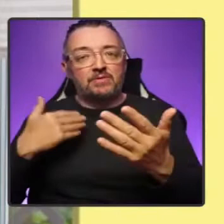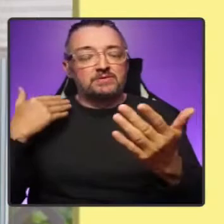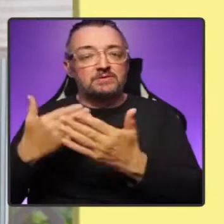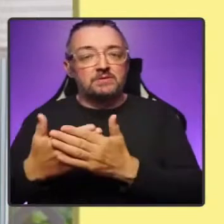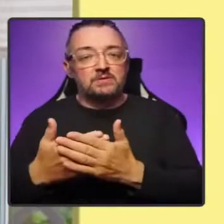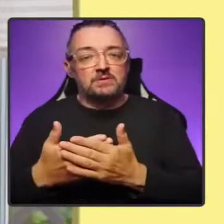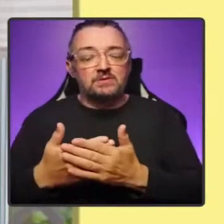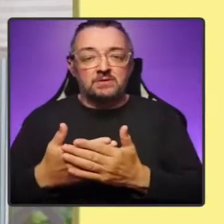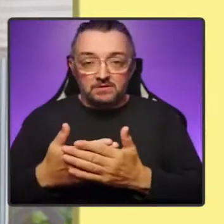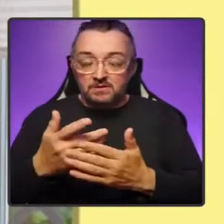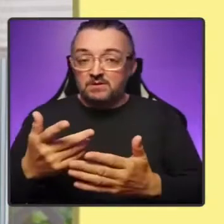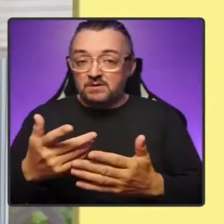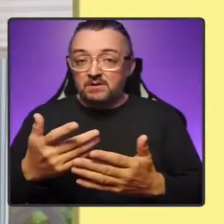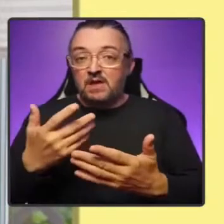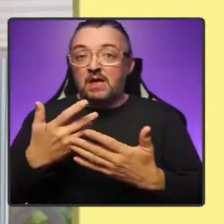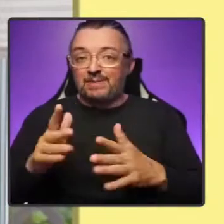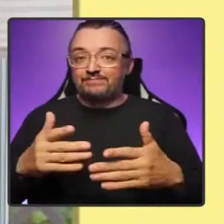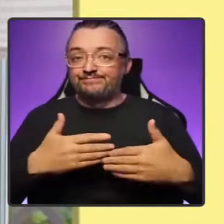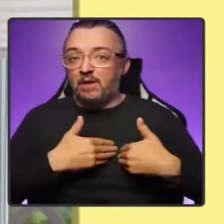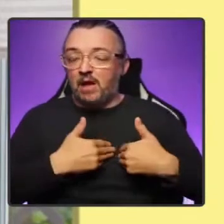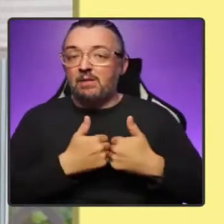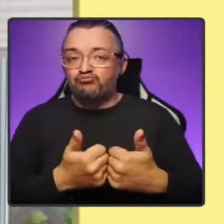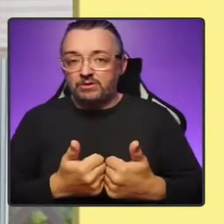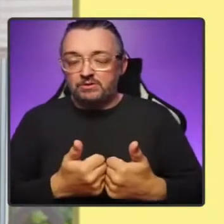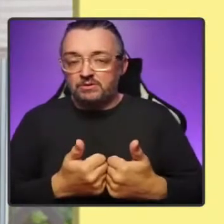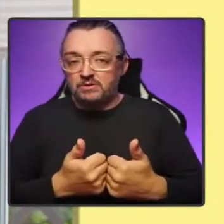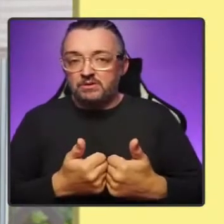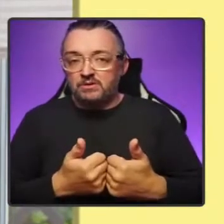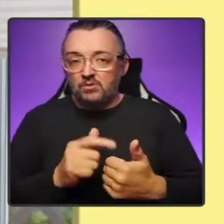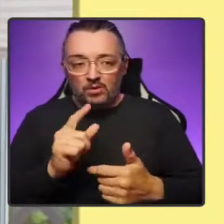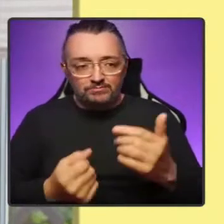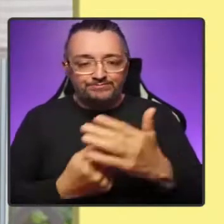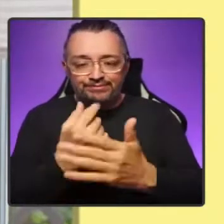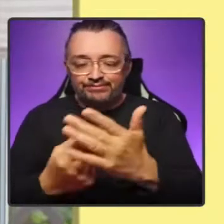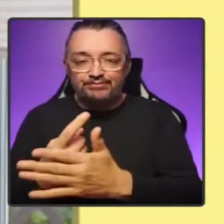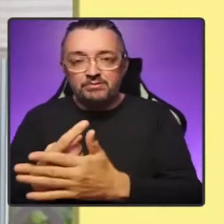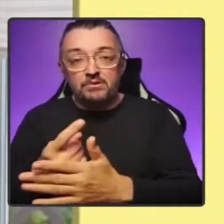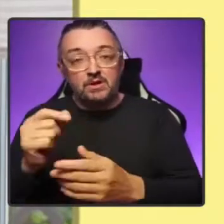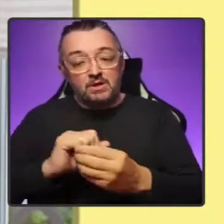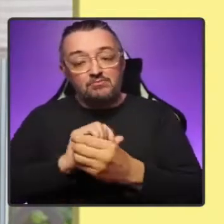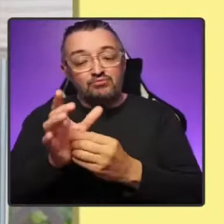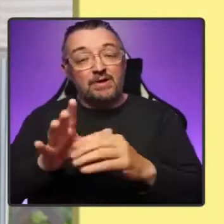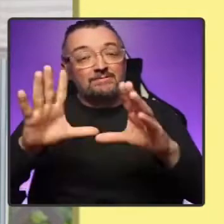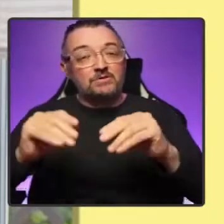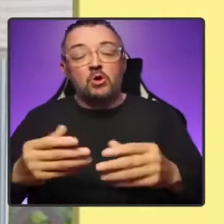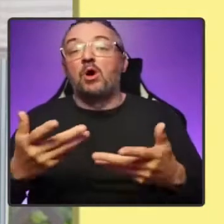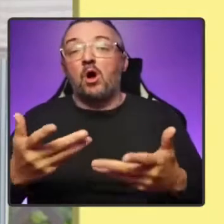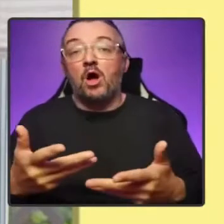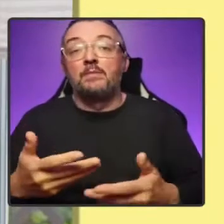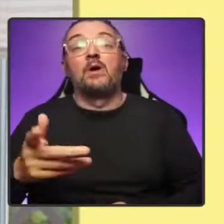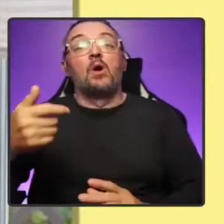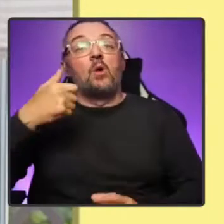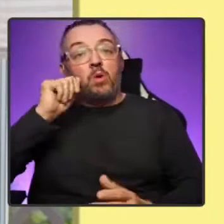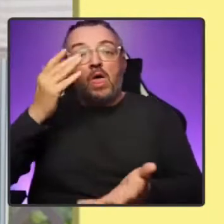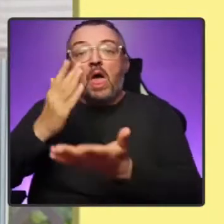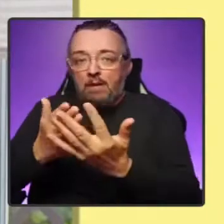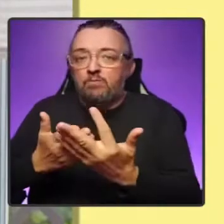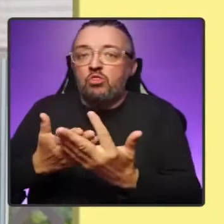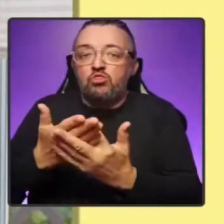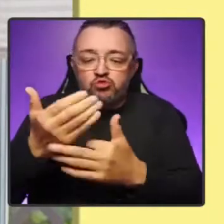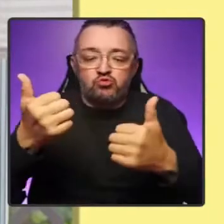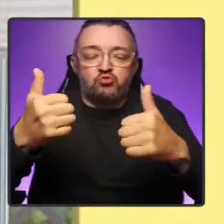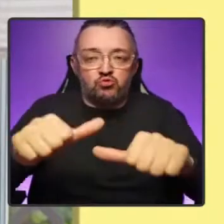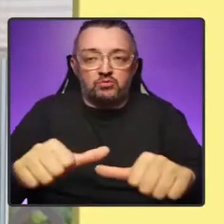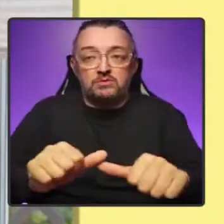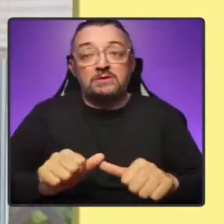been heartbreaking. The crisis is not yet over, but we will get through it. And then it will be time to